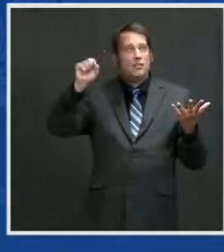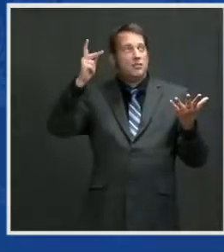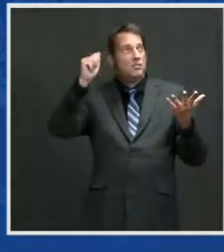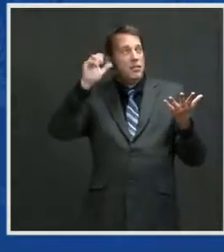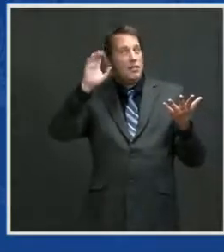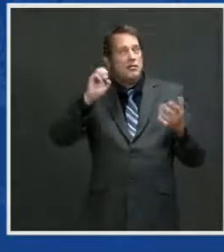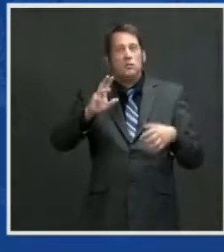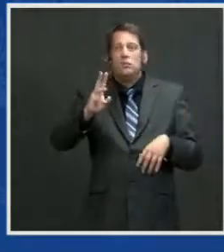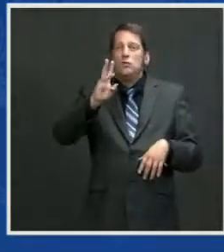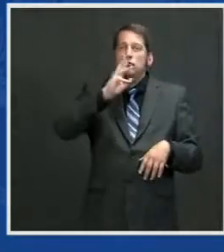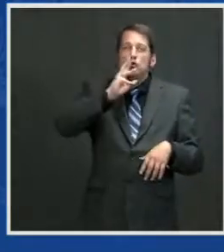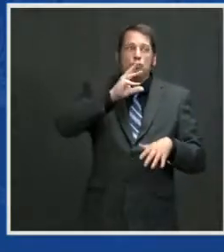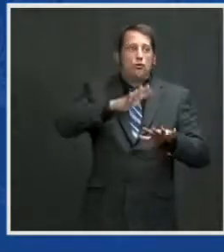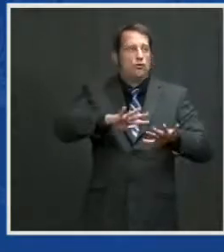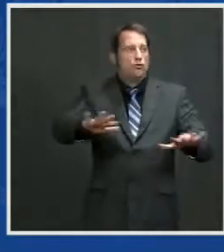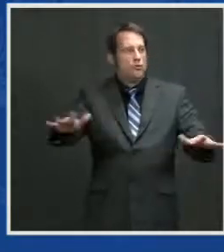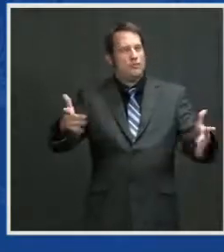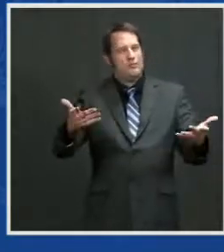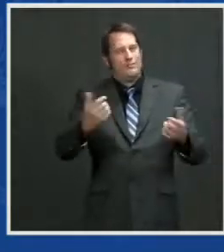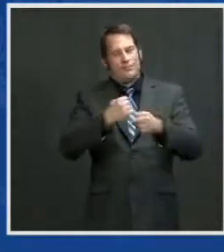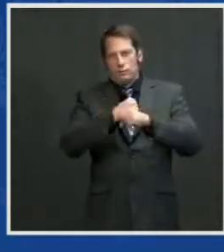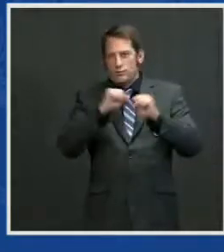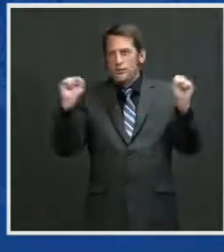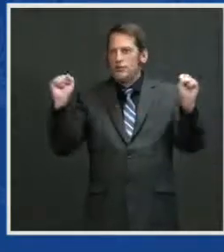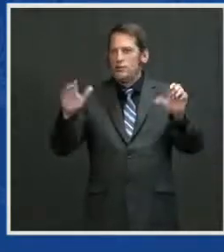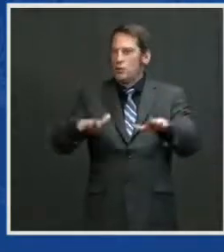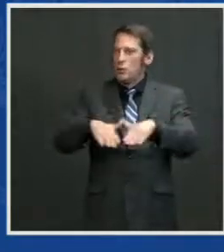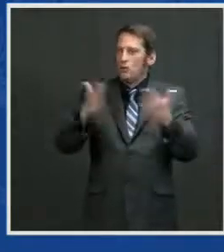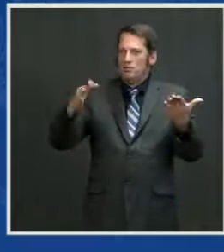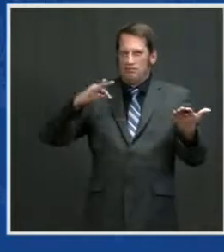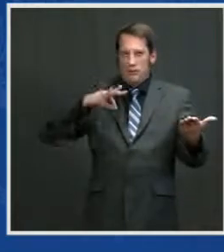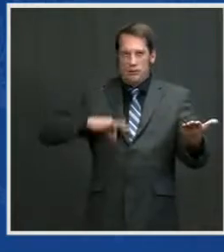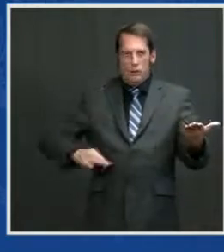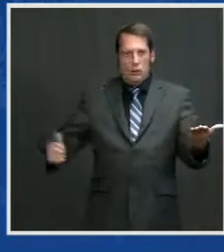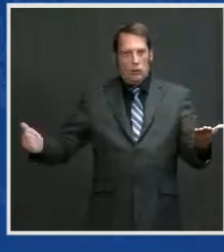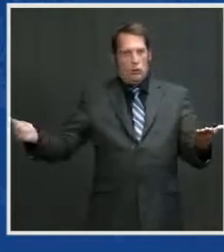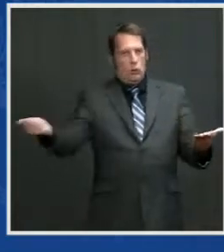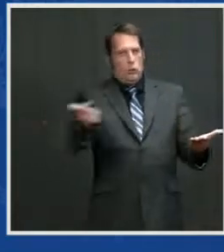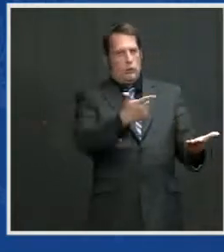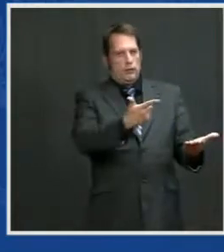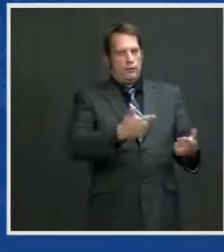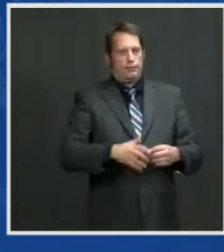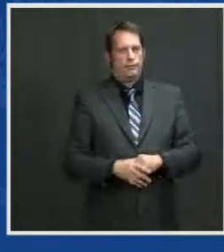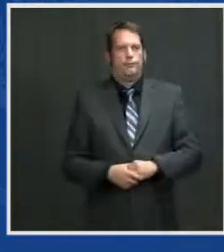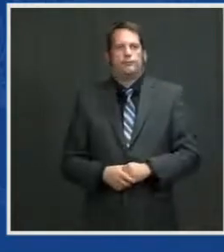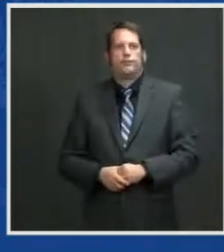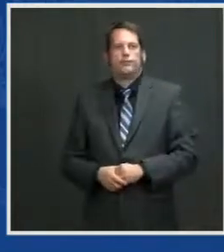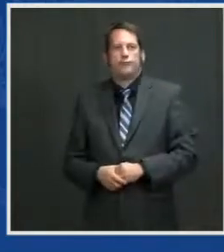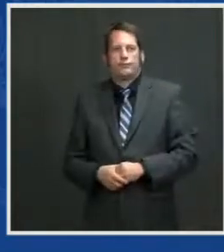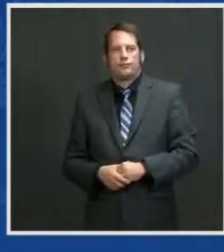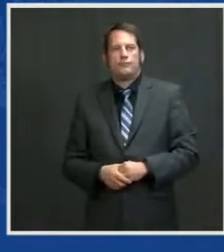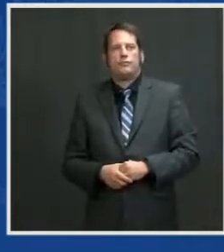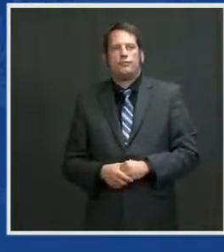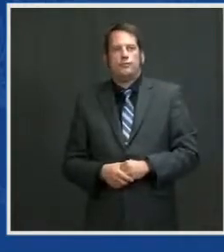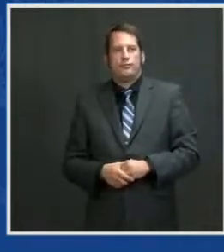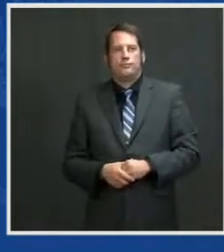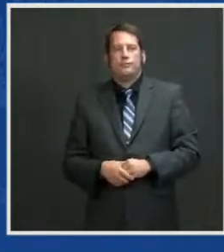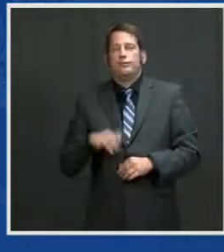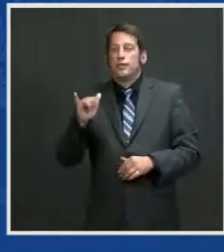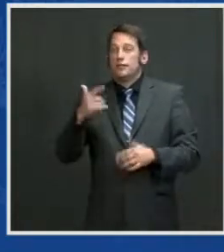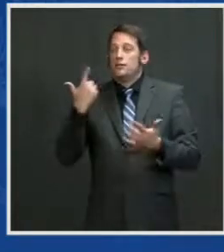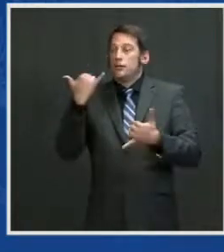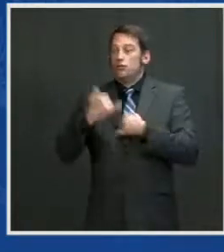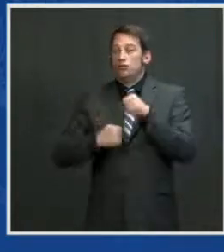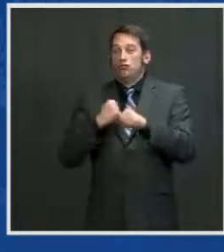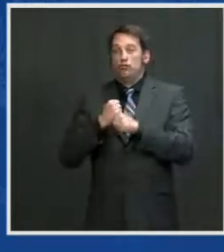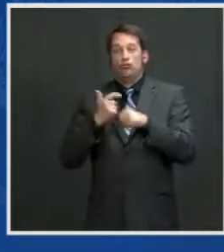all. To tackle this century's most pressing challenges, we have to do it together. We have to end